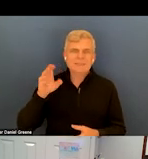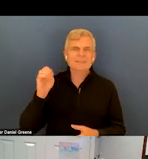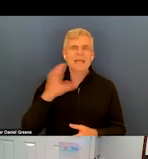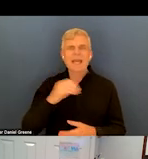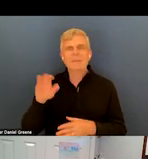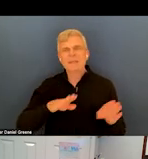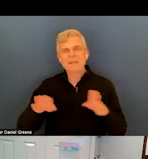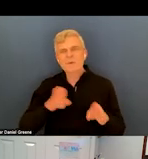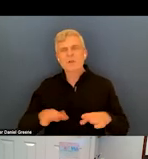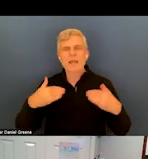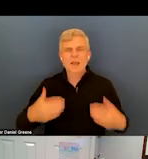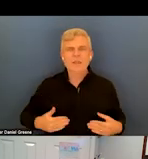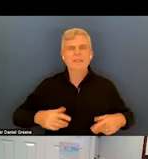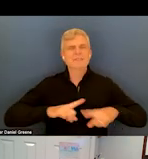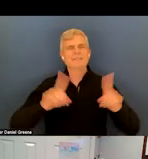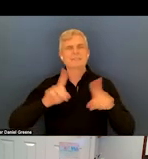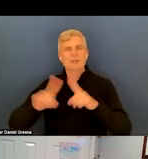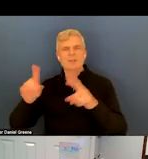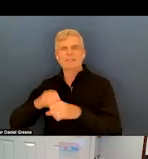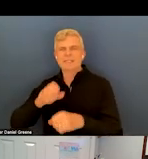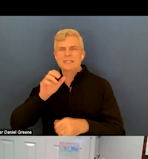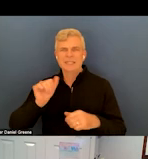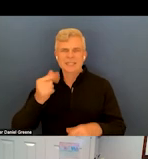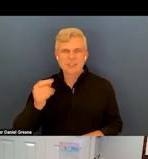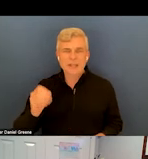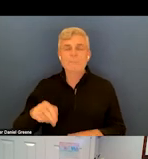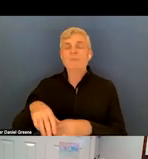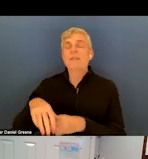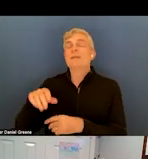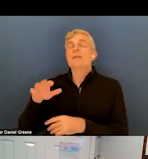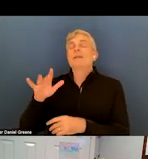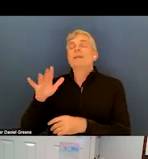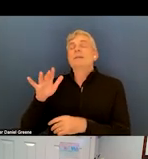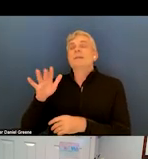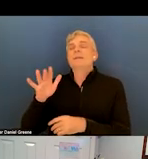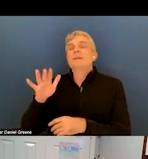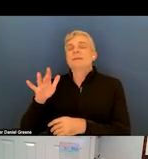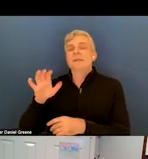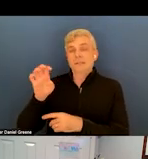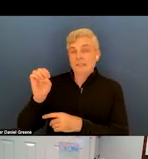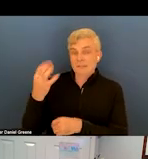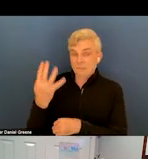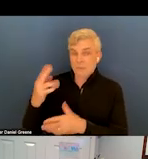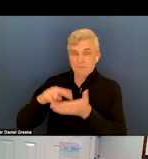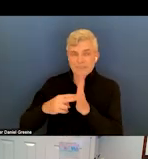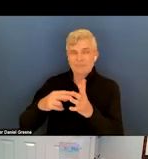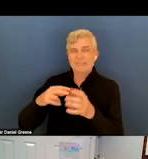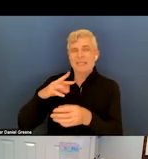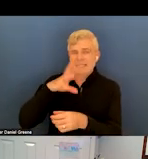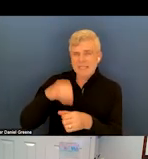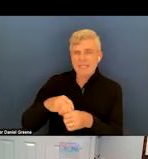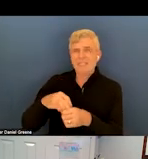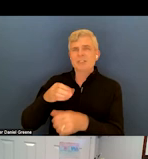And it's a center and the E4 stands for engage, educate, empower for equity. And this is a wonderful training